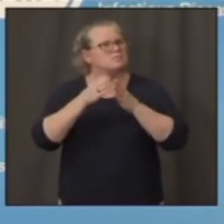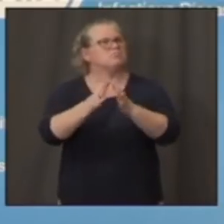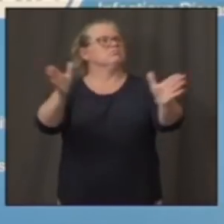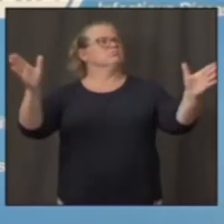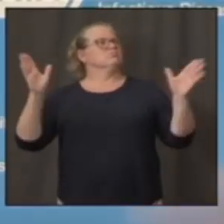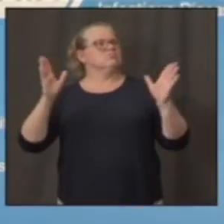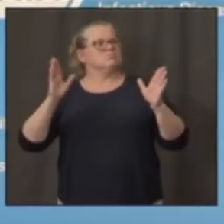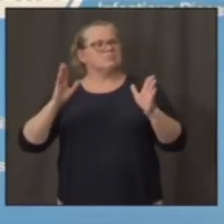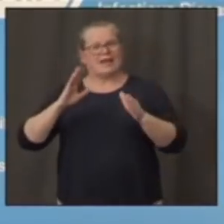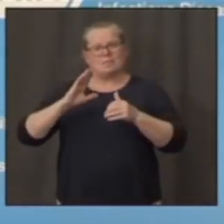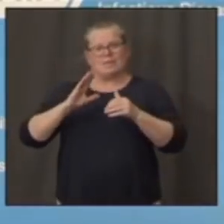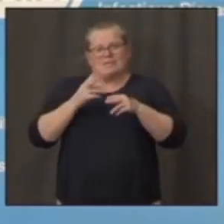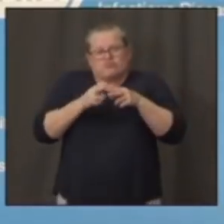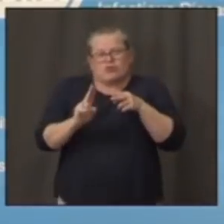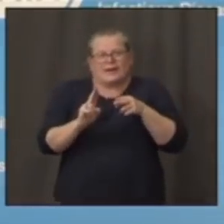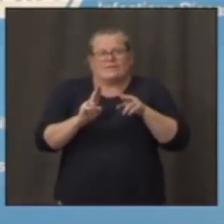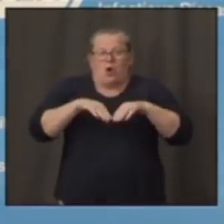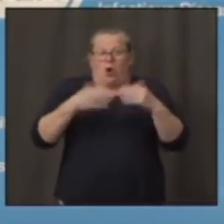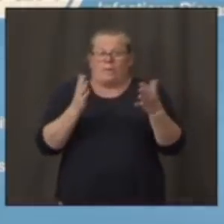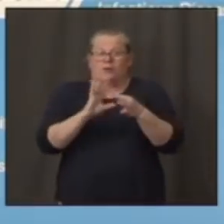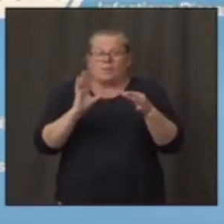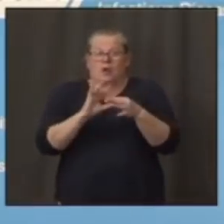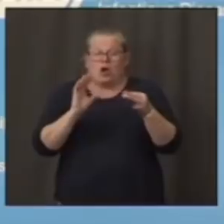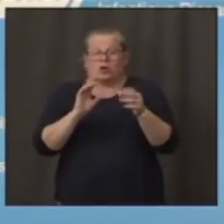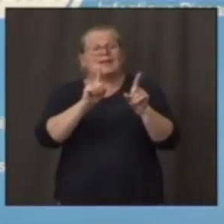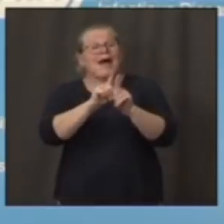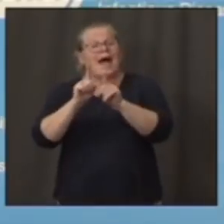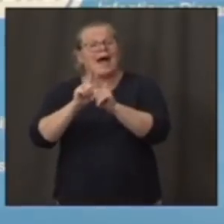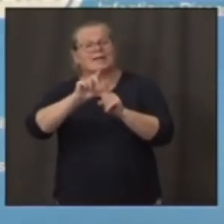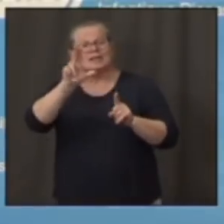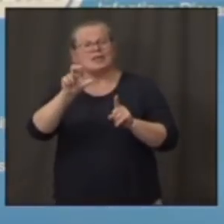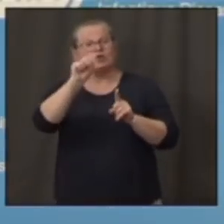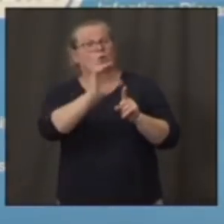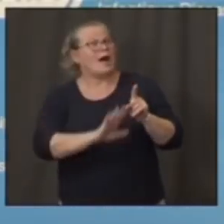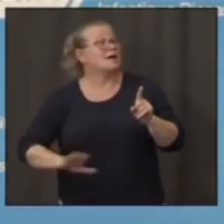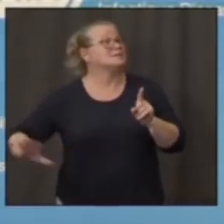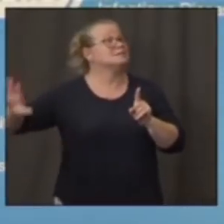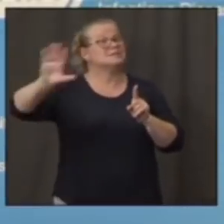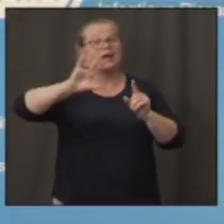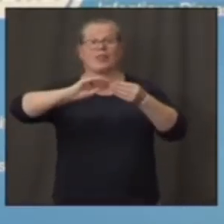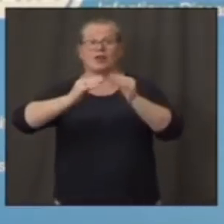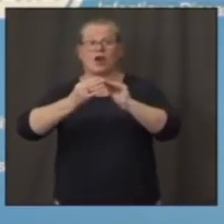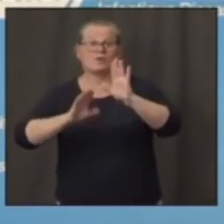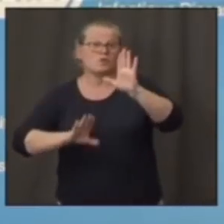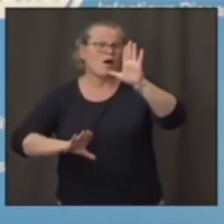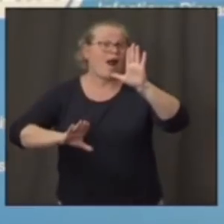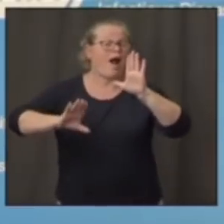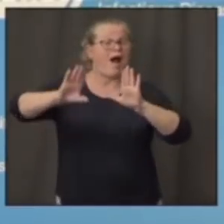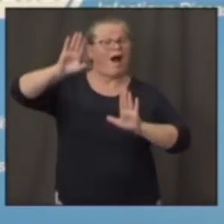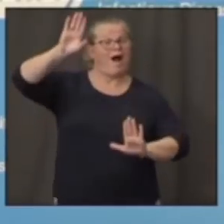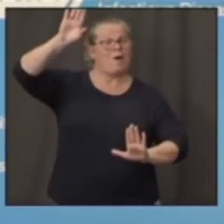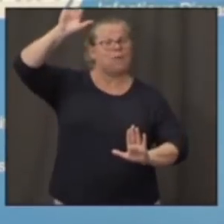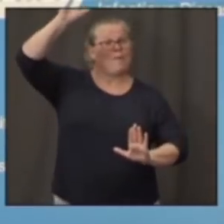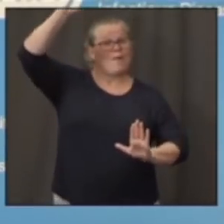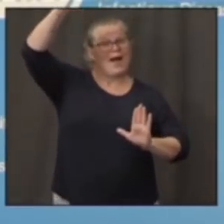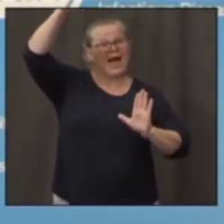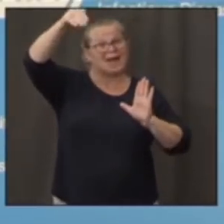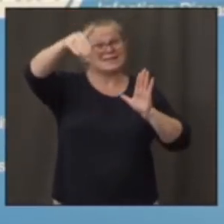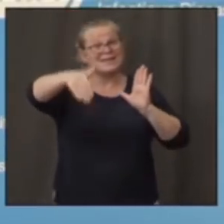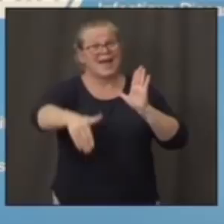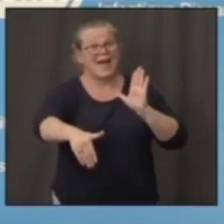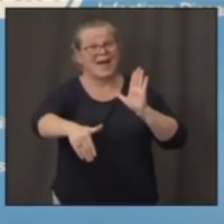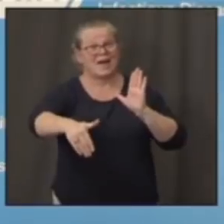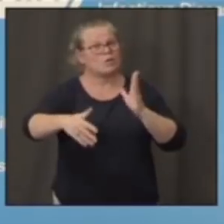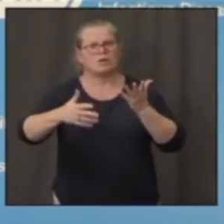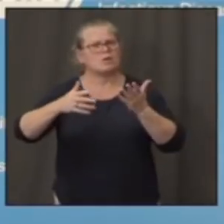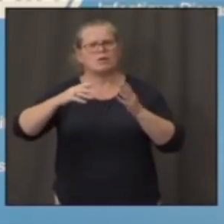as a nation, when we went up and came down, we did not come down to a really good baseline.